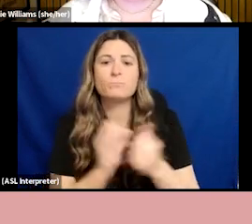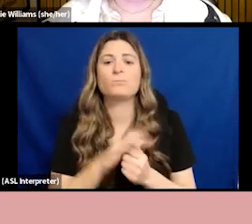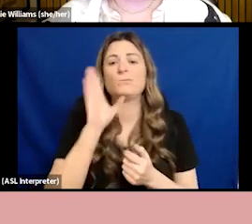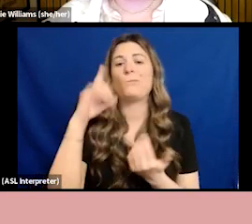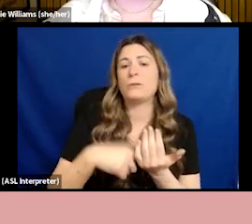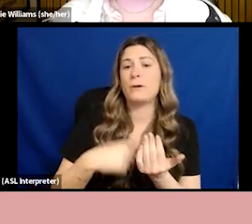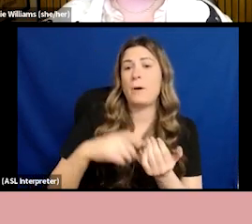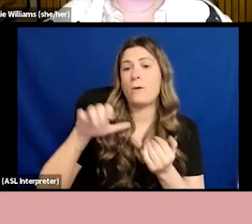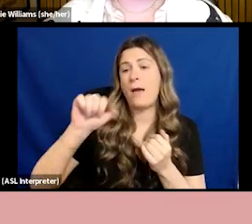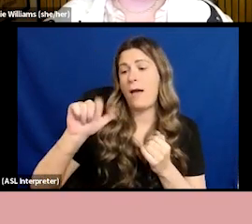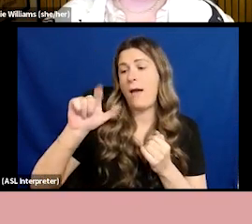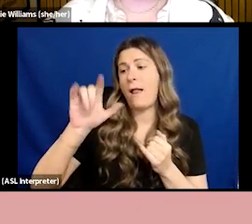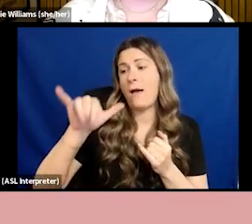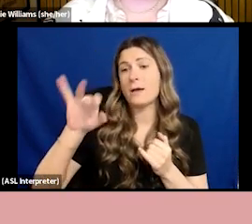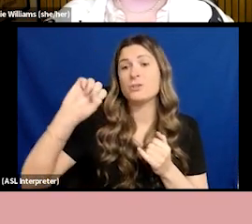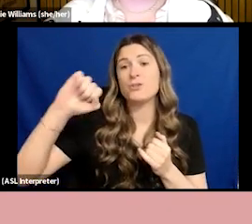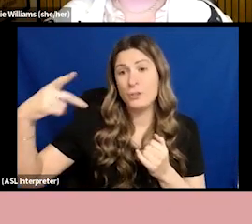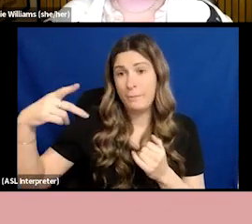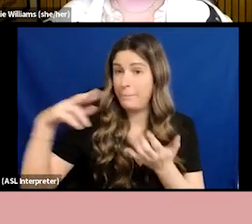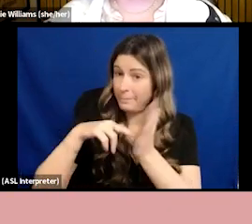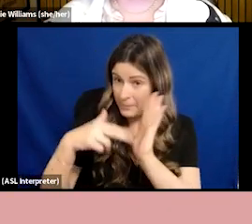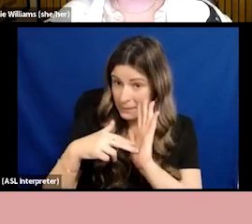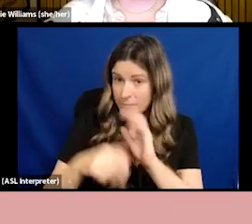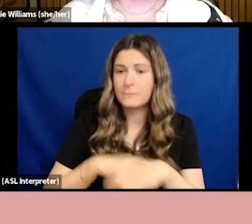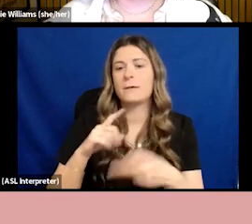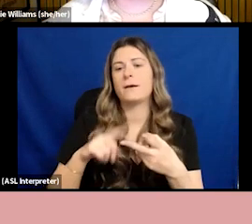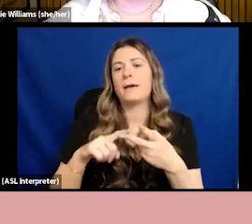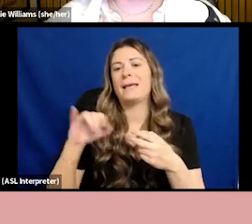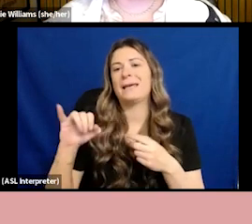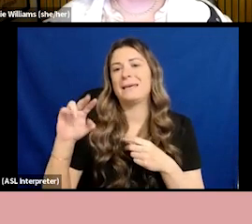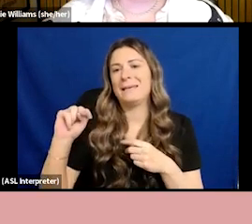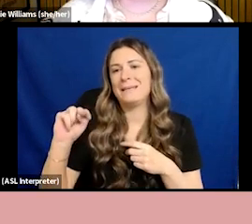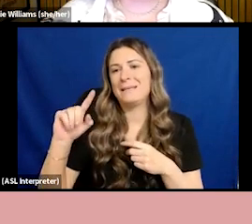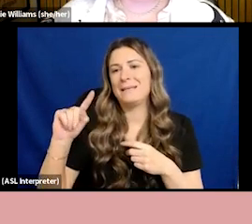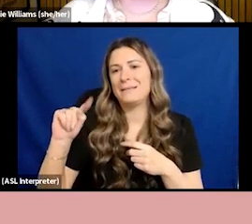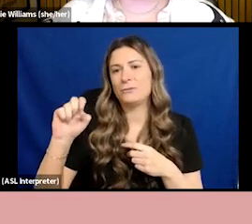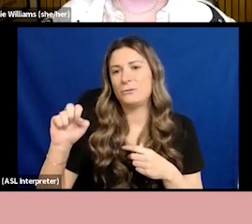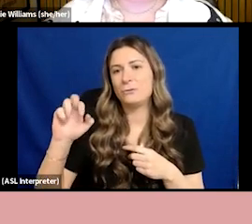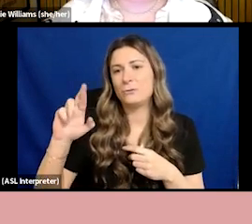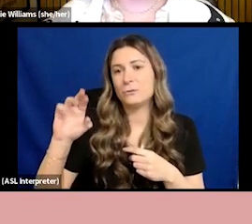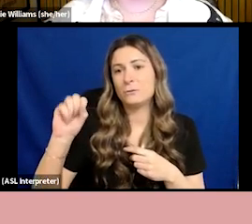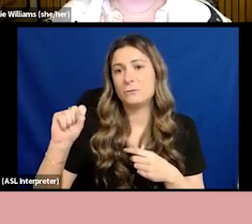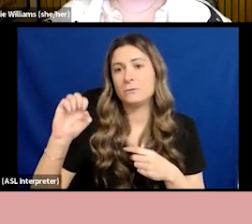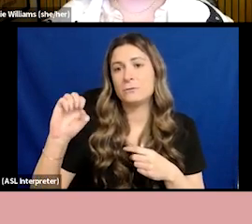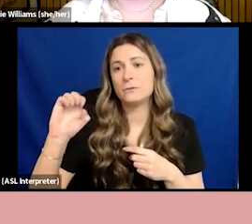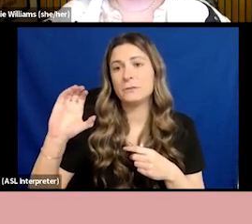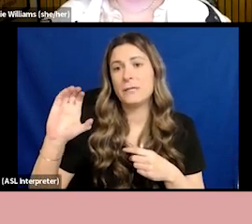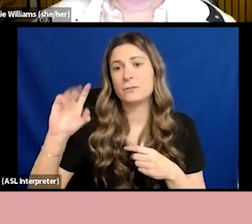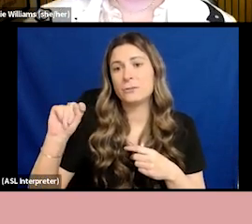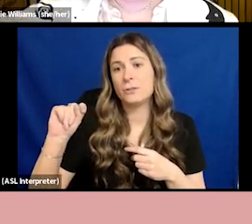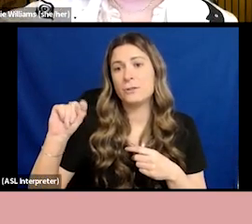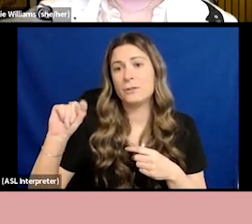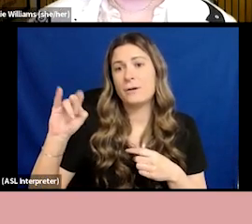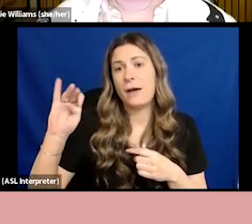intersectionality is, because I think in this work, so often the terms that we use that are meant to be helpful and bring us all together